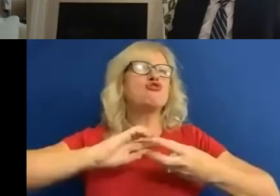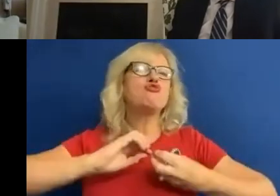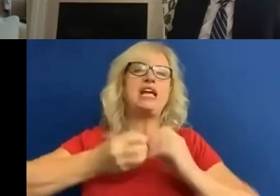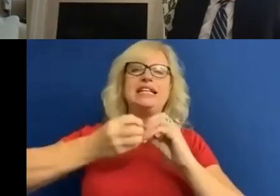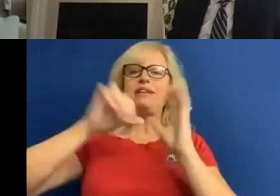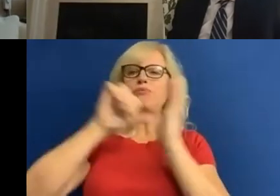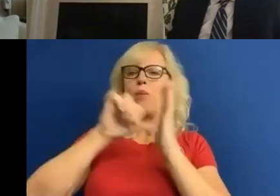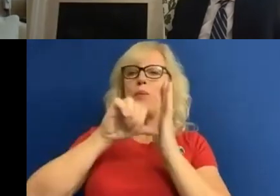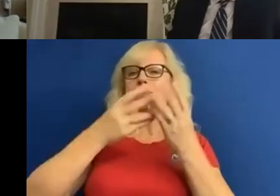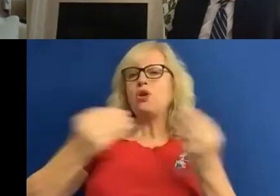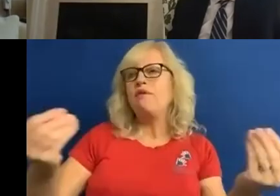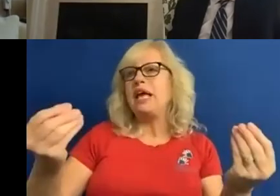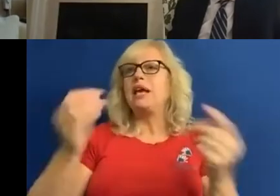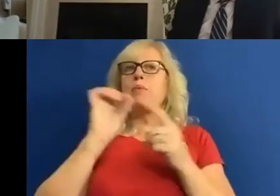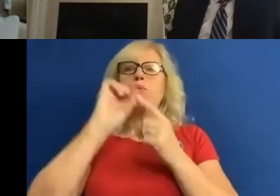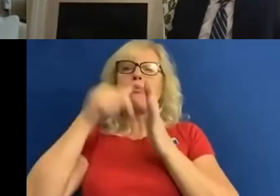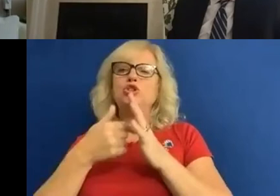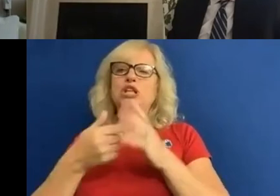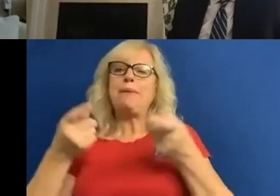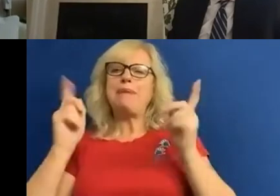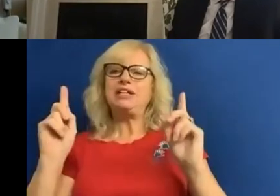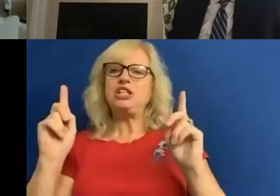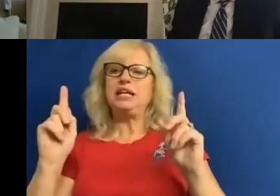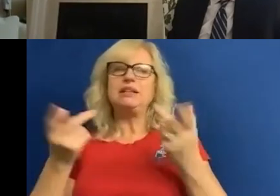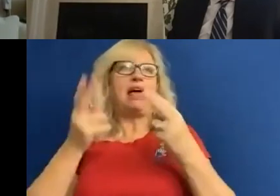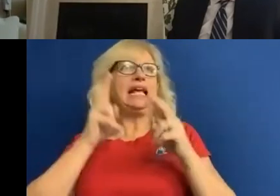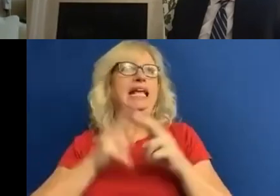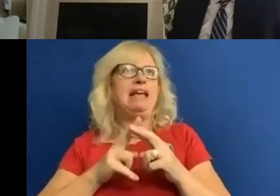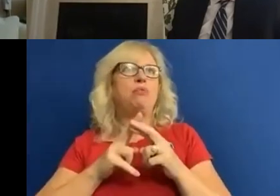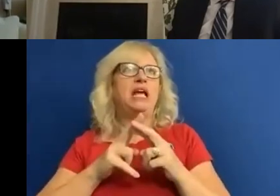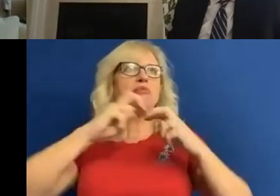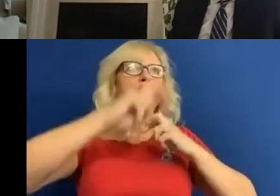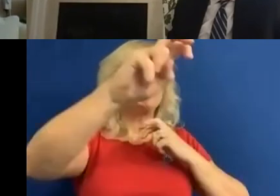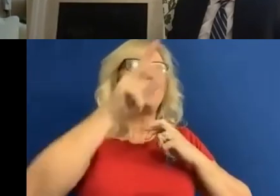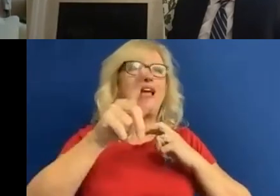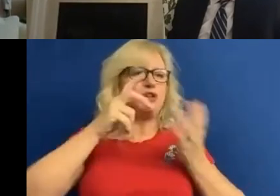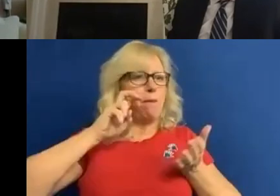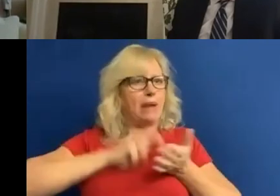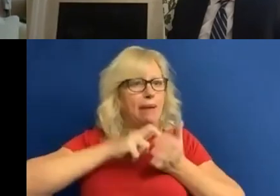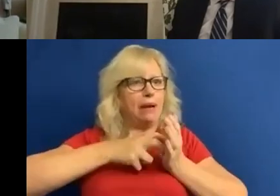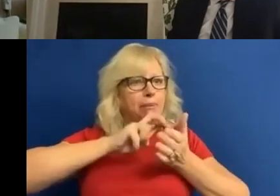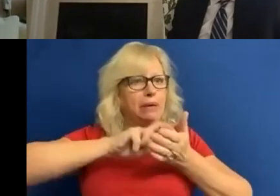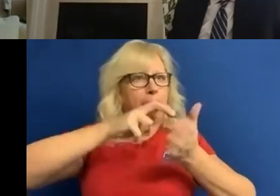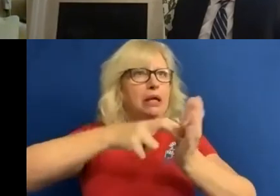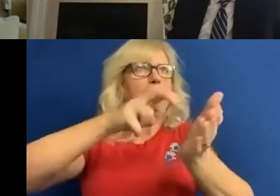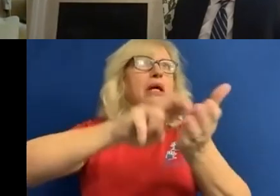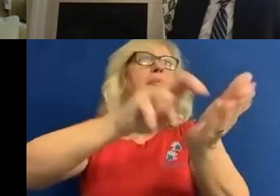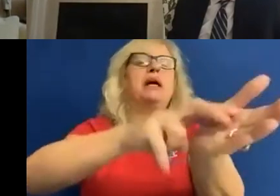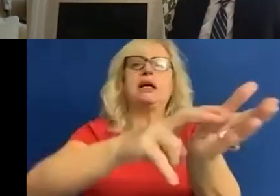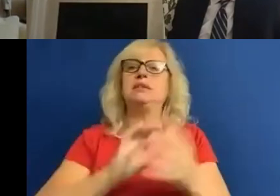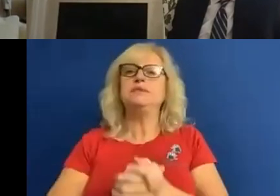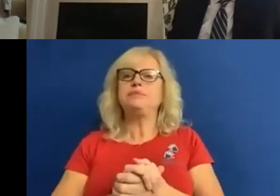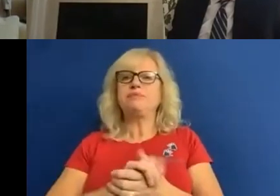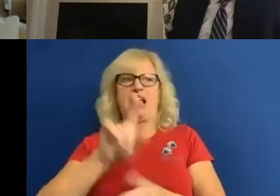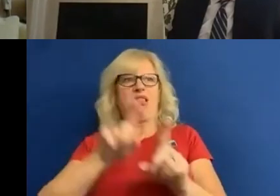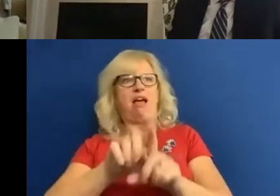project managing, you know, if we're going somewhere, we have to plan it like a military exercise. Are the stations going to be accessible